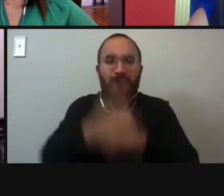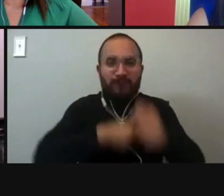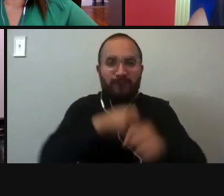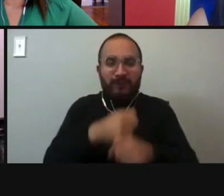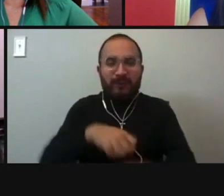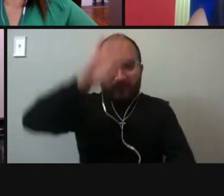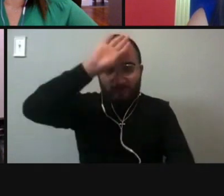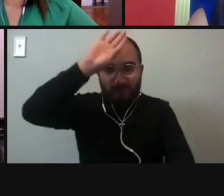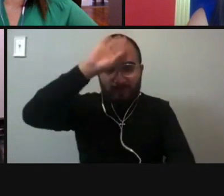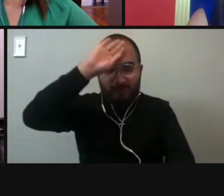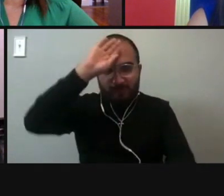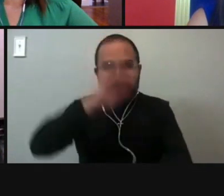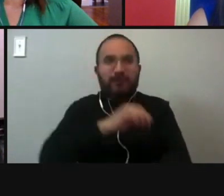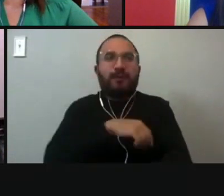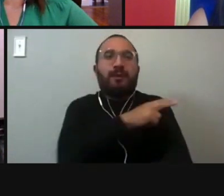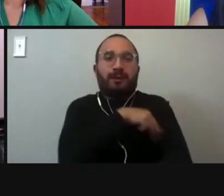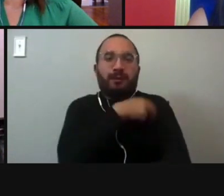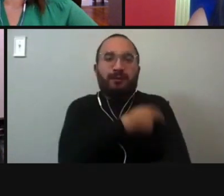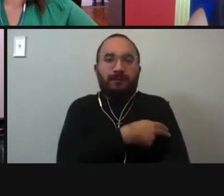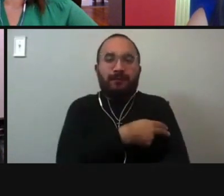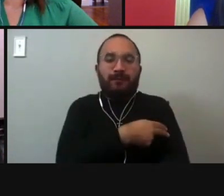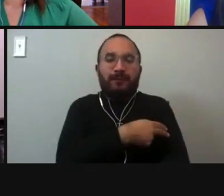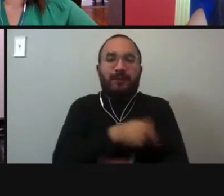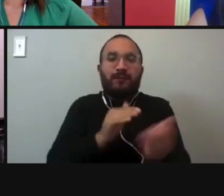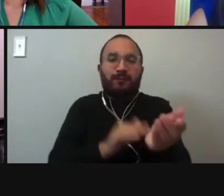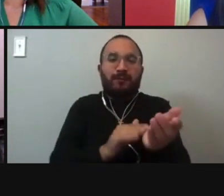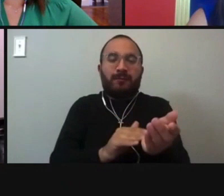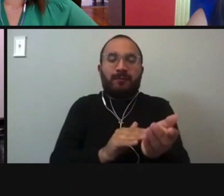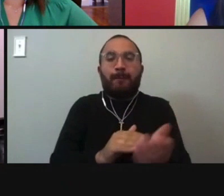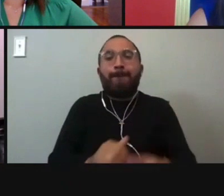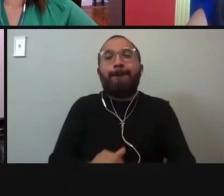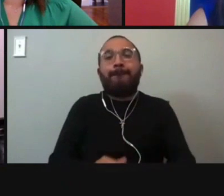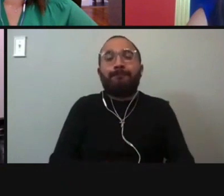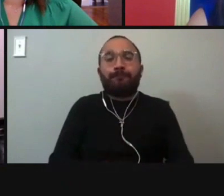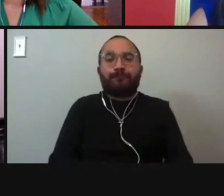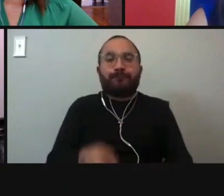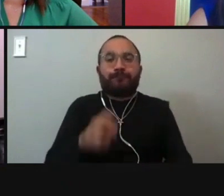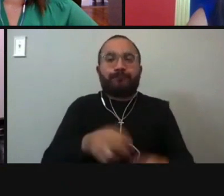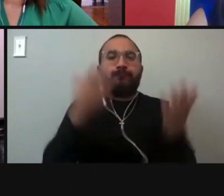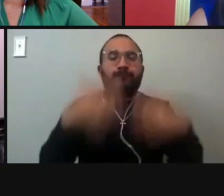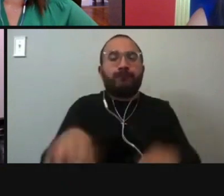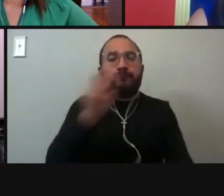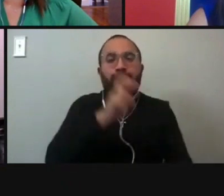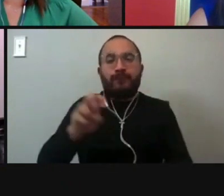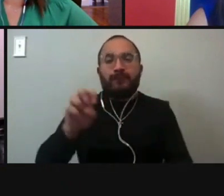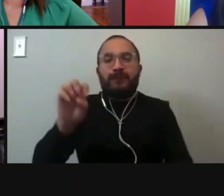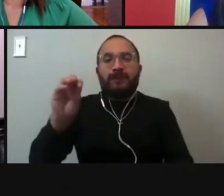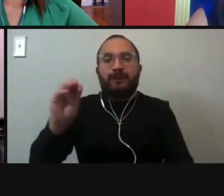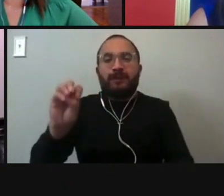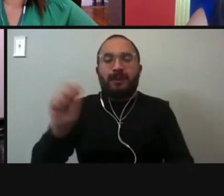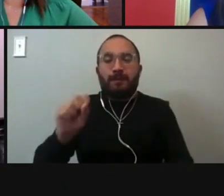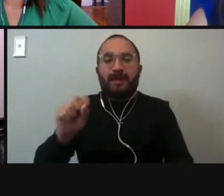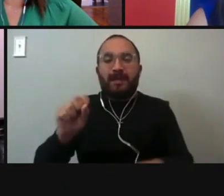The first five years in fire suppression, and the next 29 years with the San Antonio EMS division, traveling